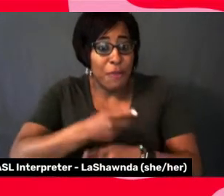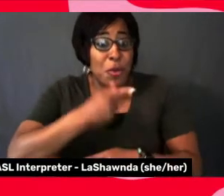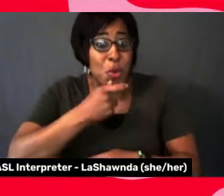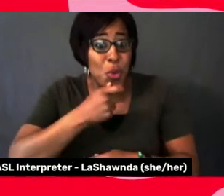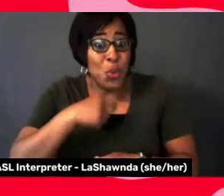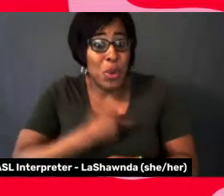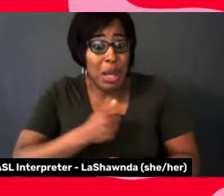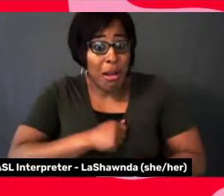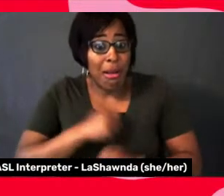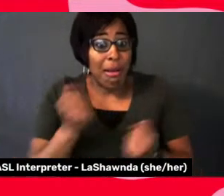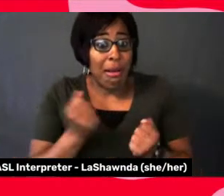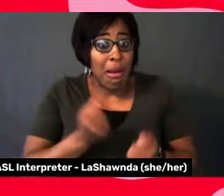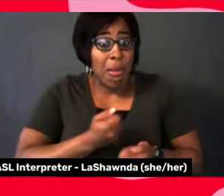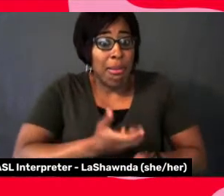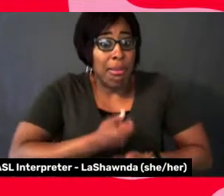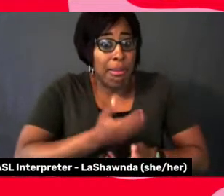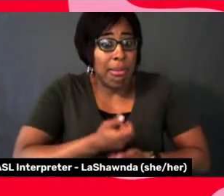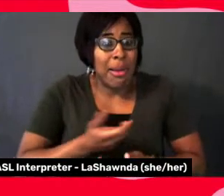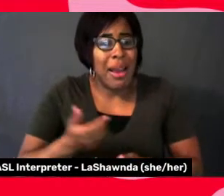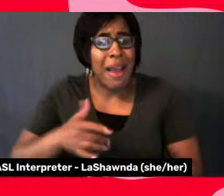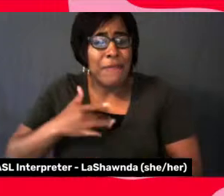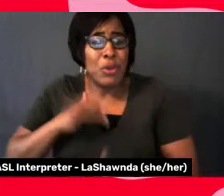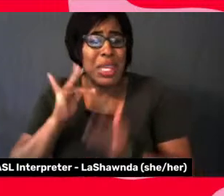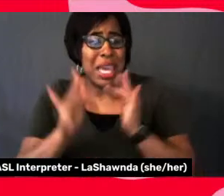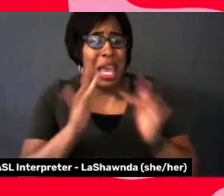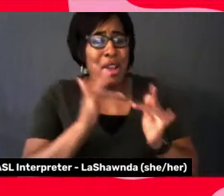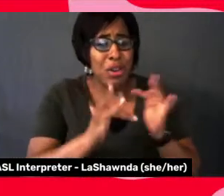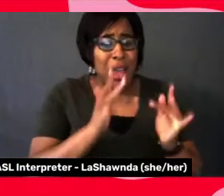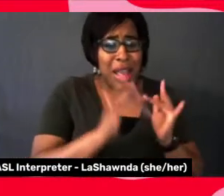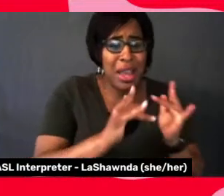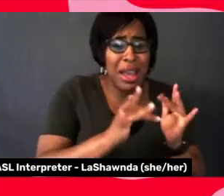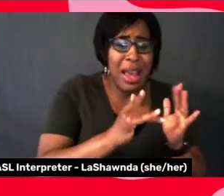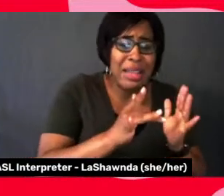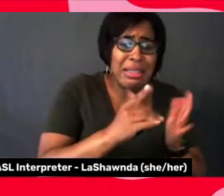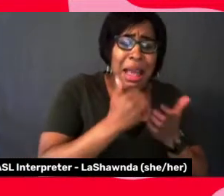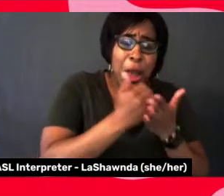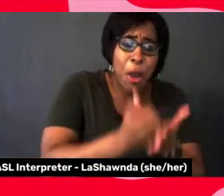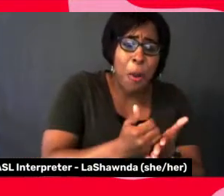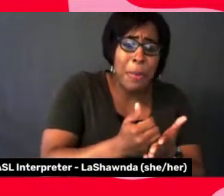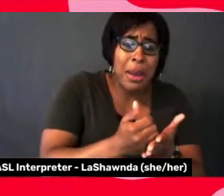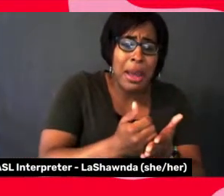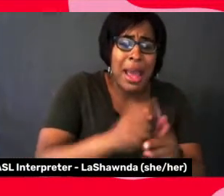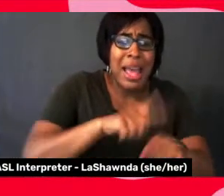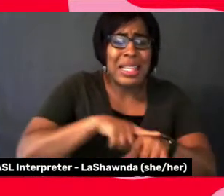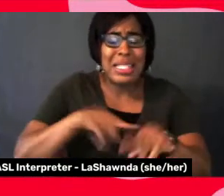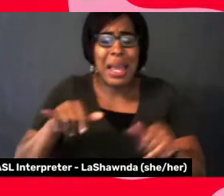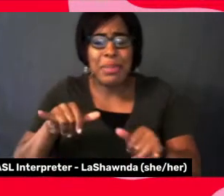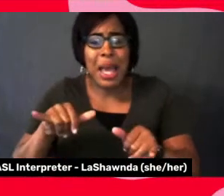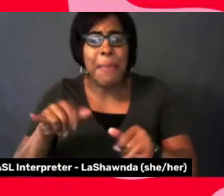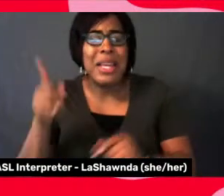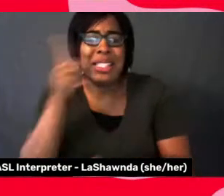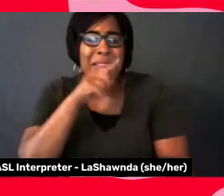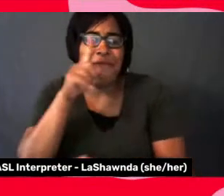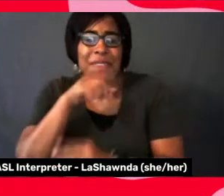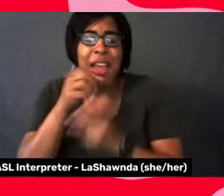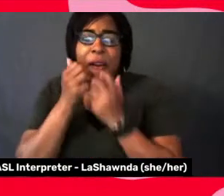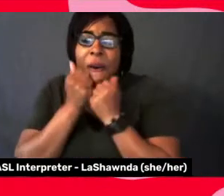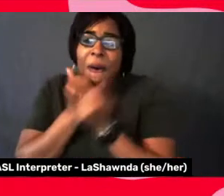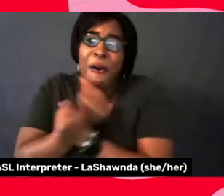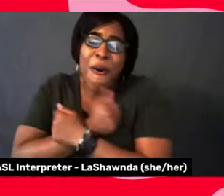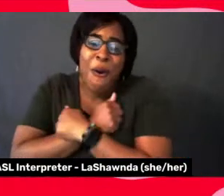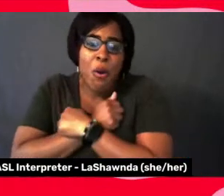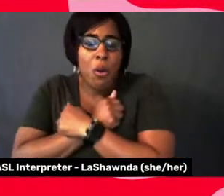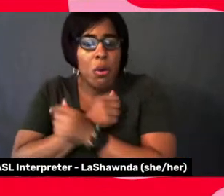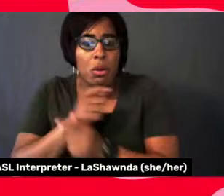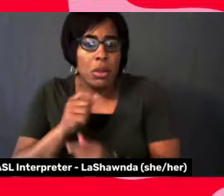opened up some things, but on other levels, I think it's really bad because it's kind of a fake kind of caring about one another rather than